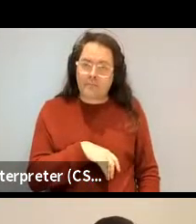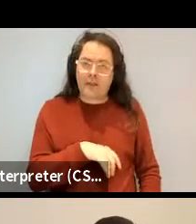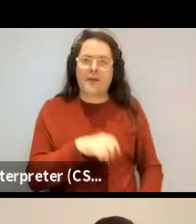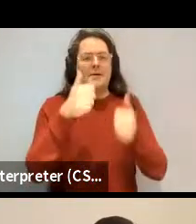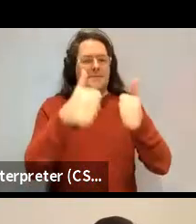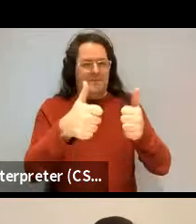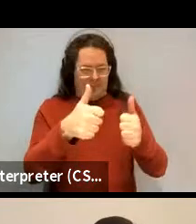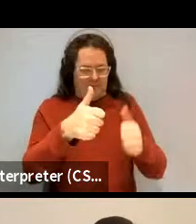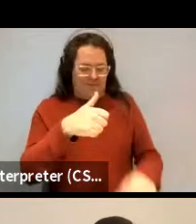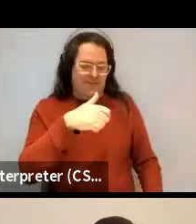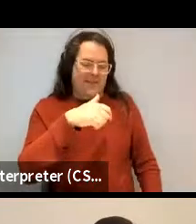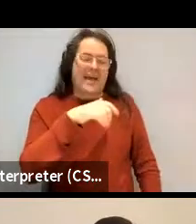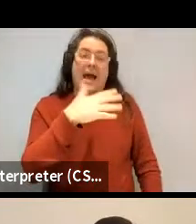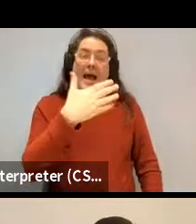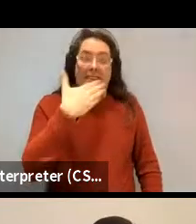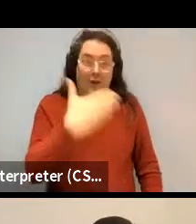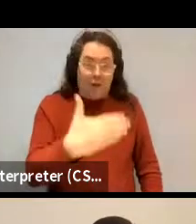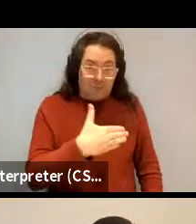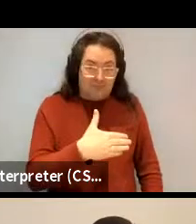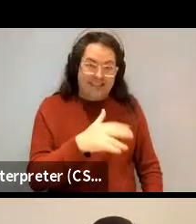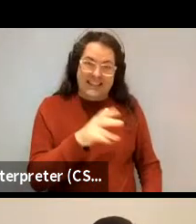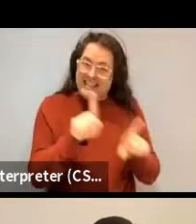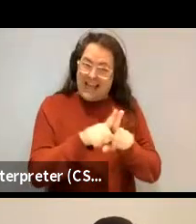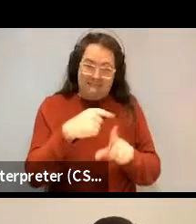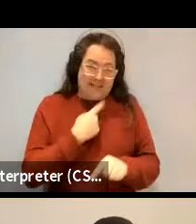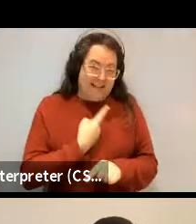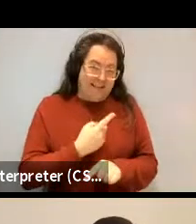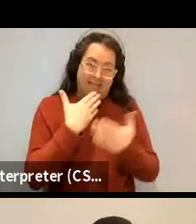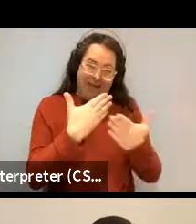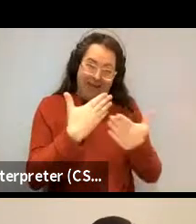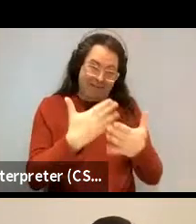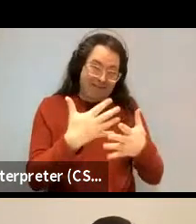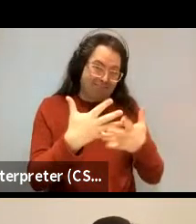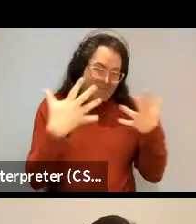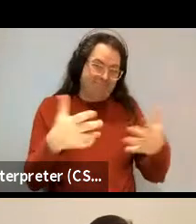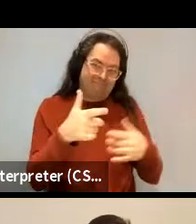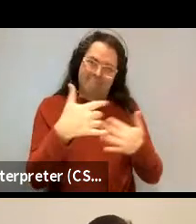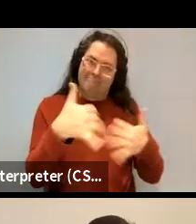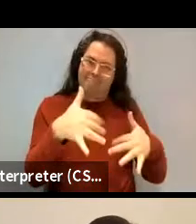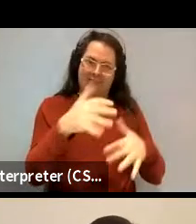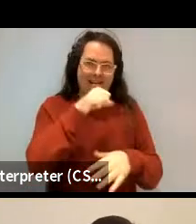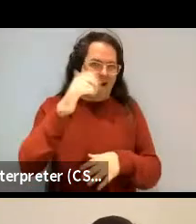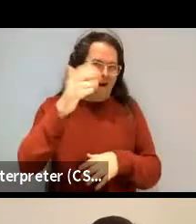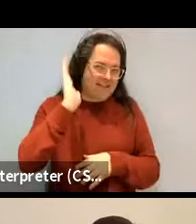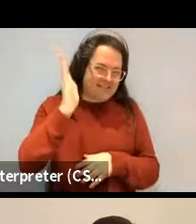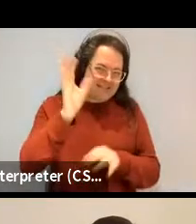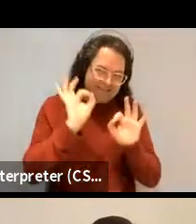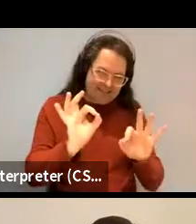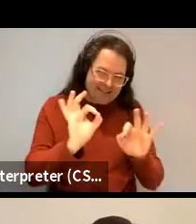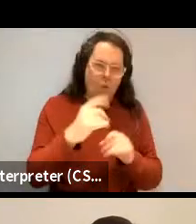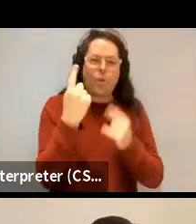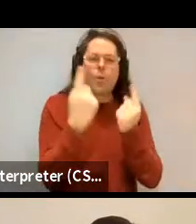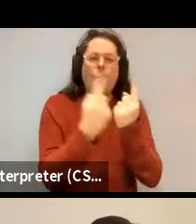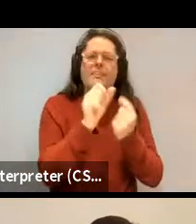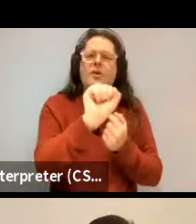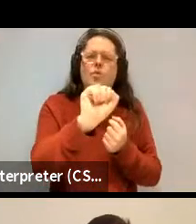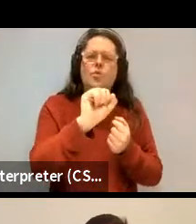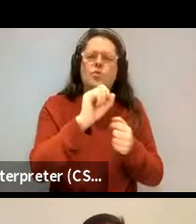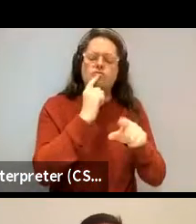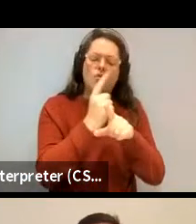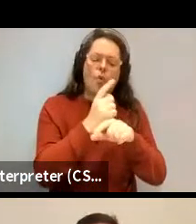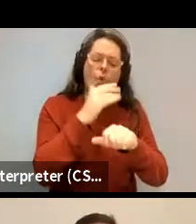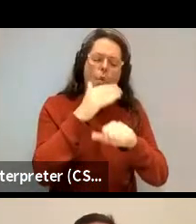Yeah. Many thanks also for me for a very nice talk. One, one thing I liked particularly how you connected